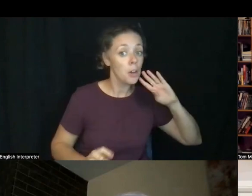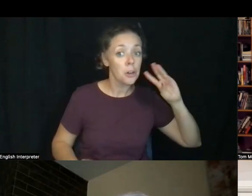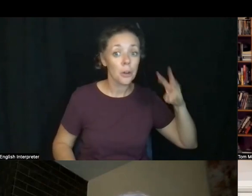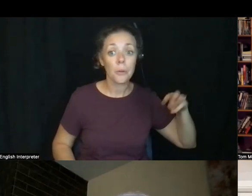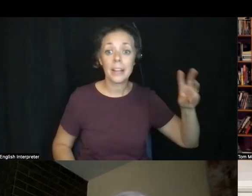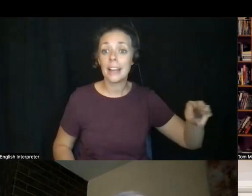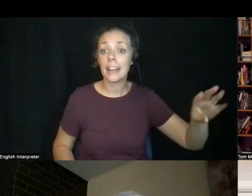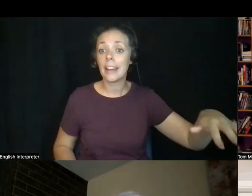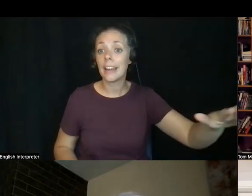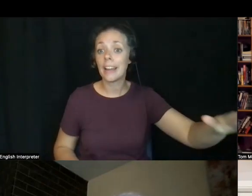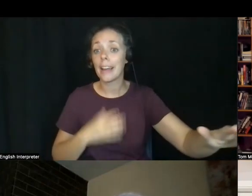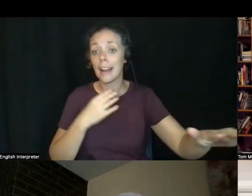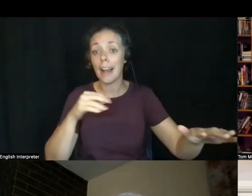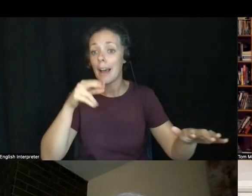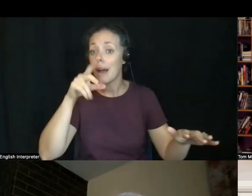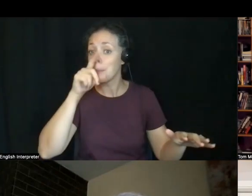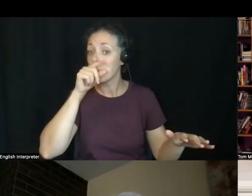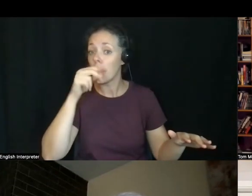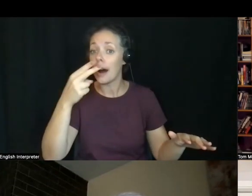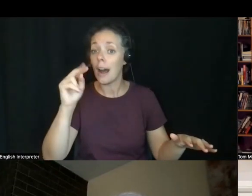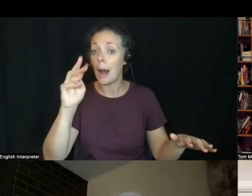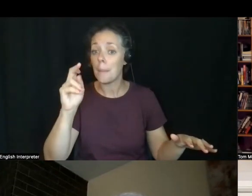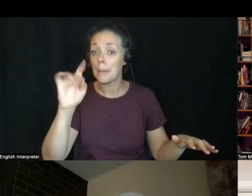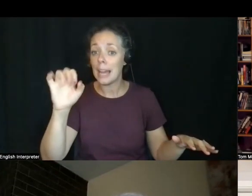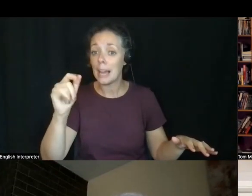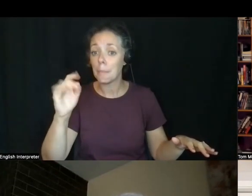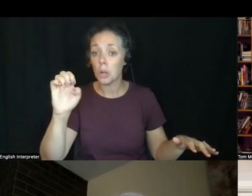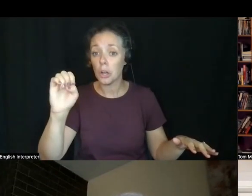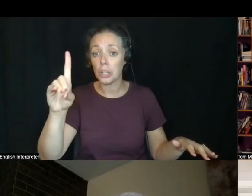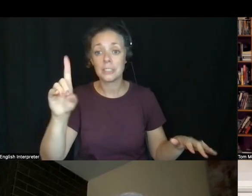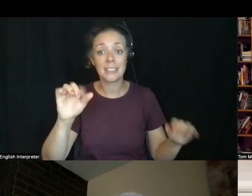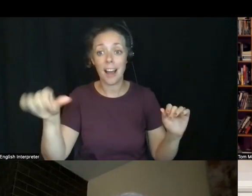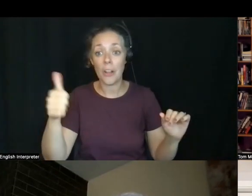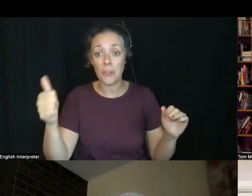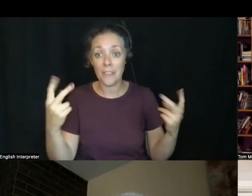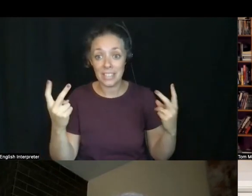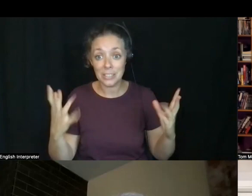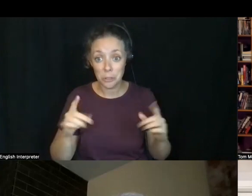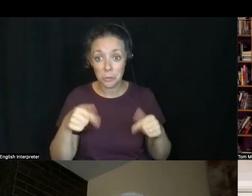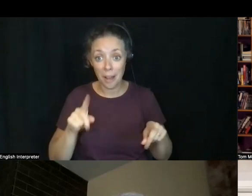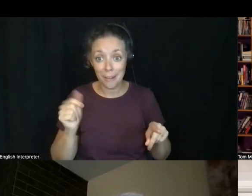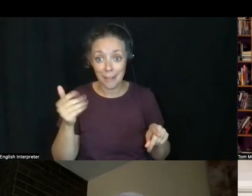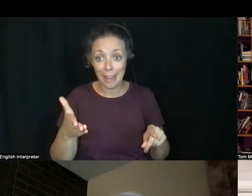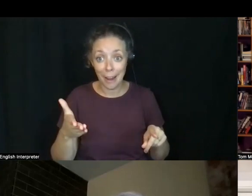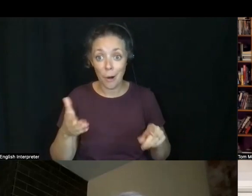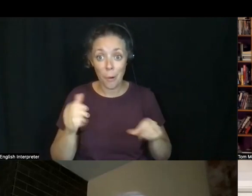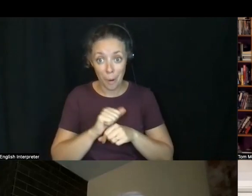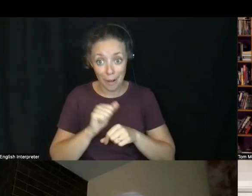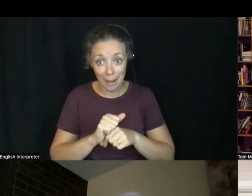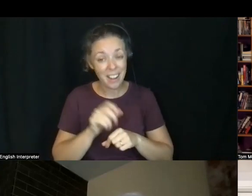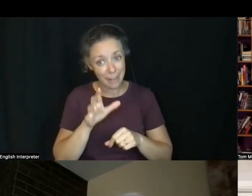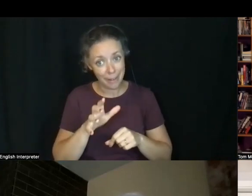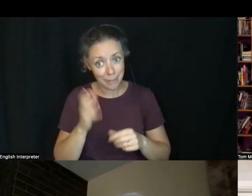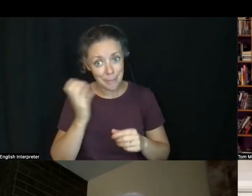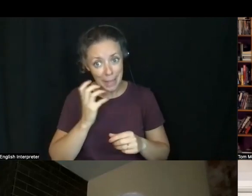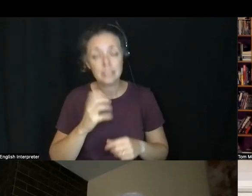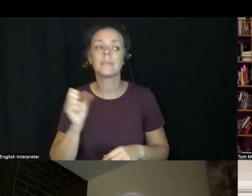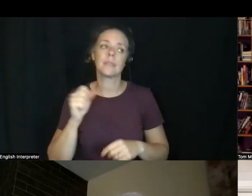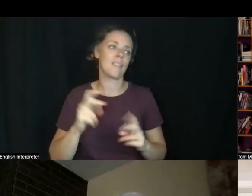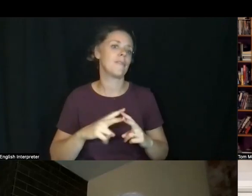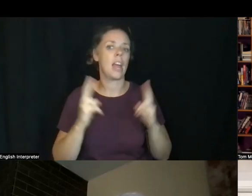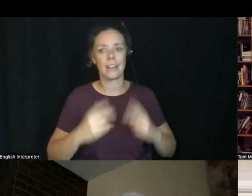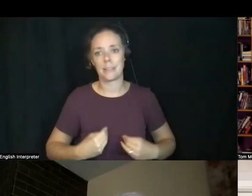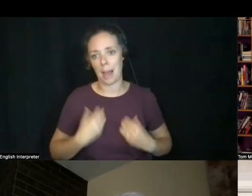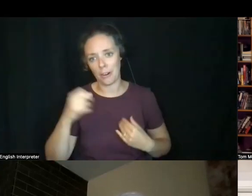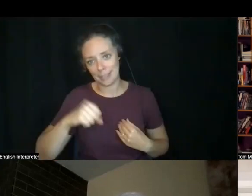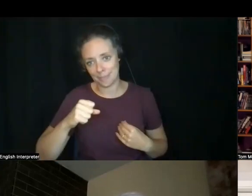and other visitors while you were there were throwing pots. That must have been amazing. It's very inspiring. Nature is